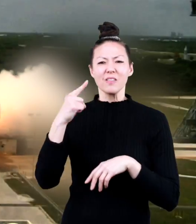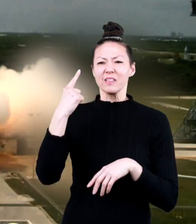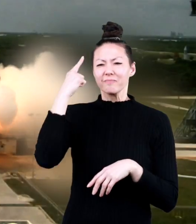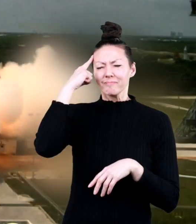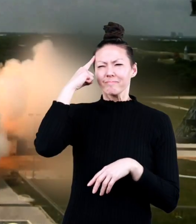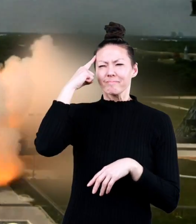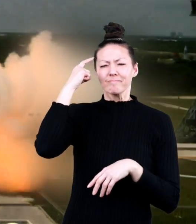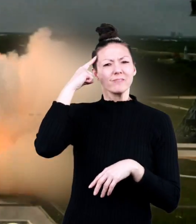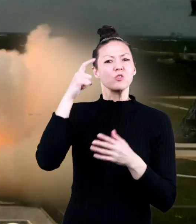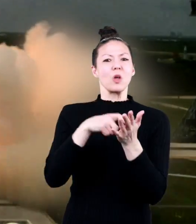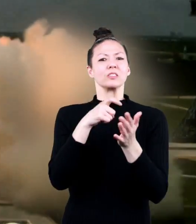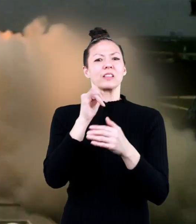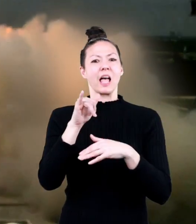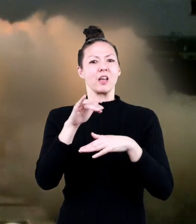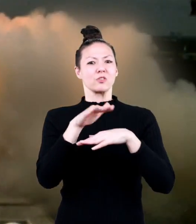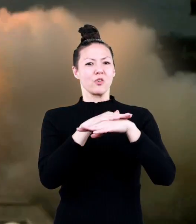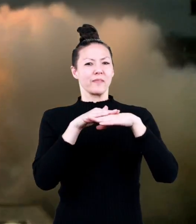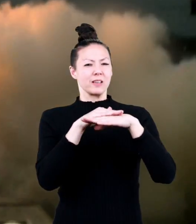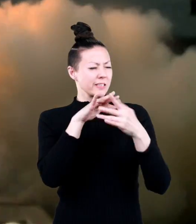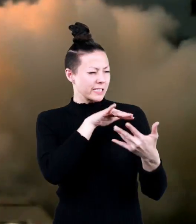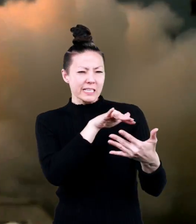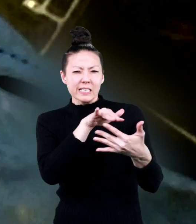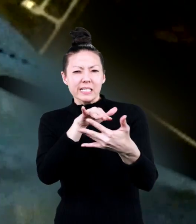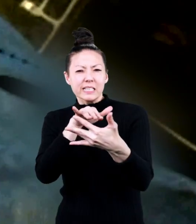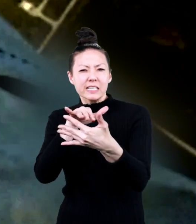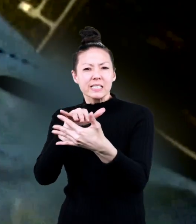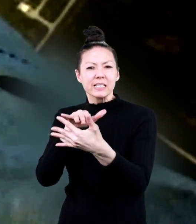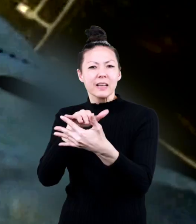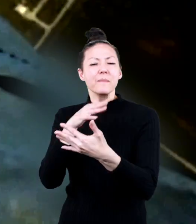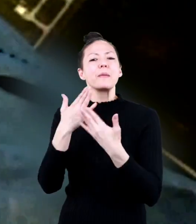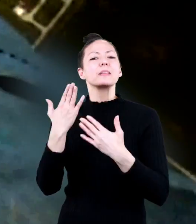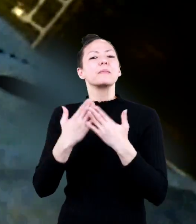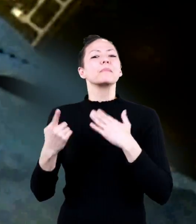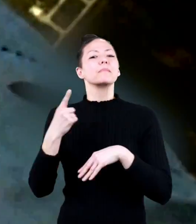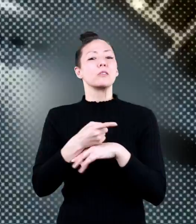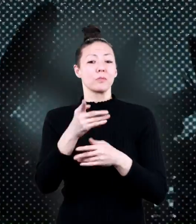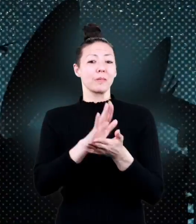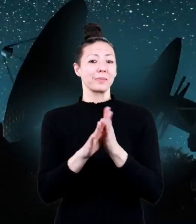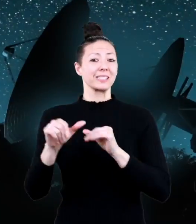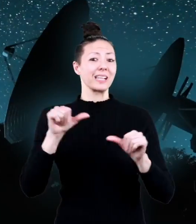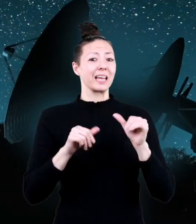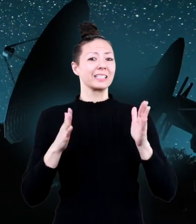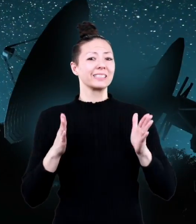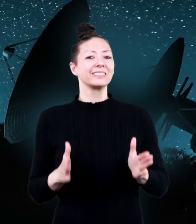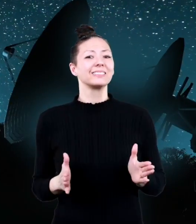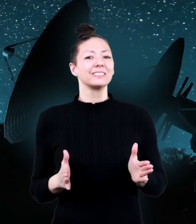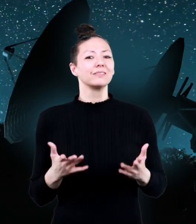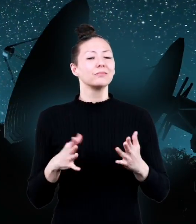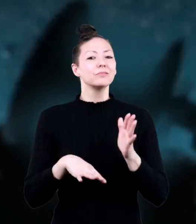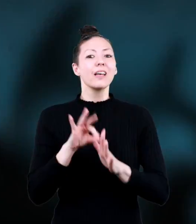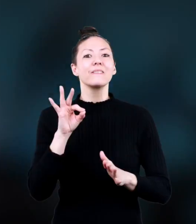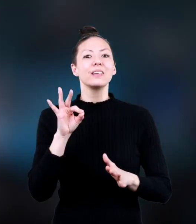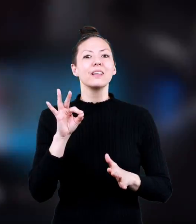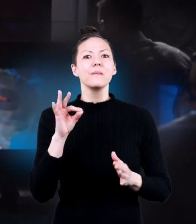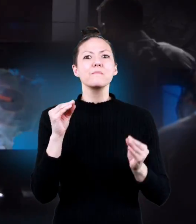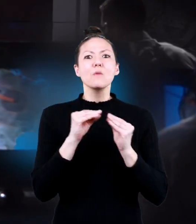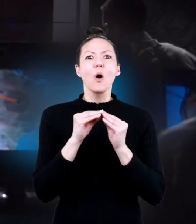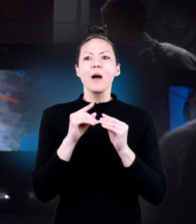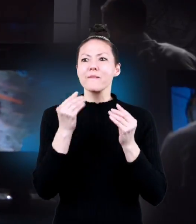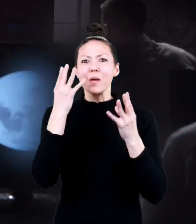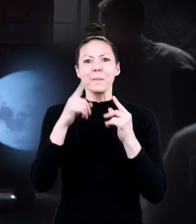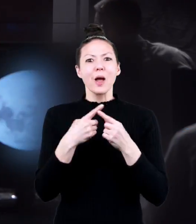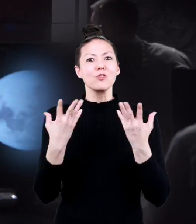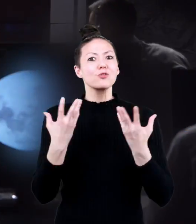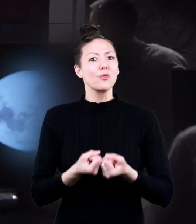And scientists have only scratched the surface of studying them. Maybe someday you will be a scientist who